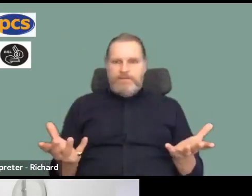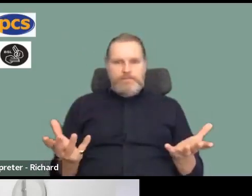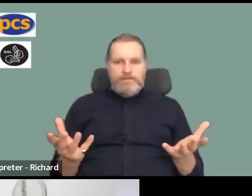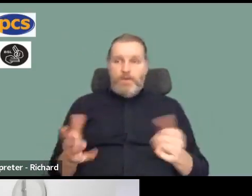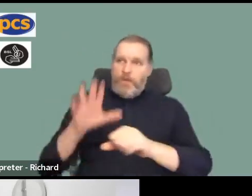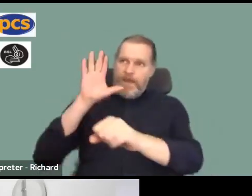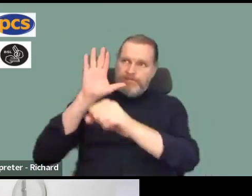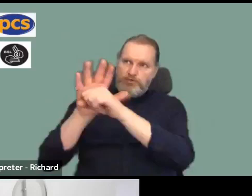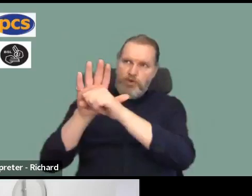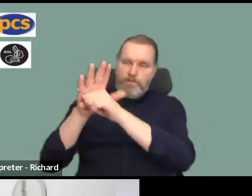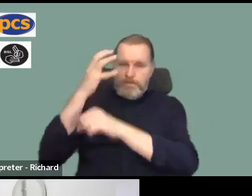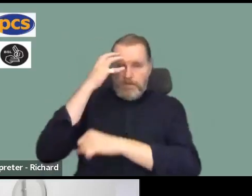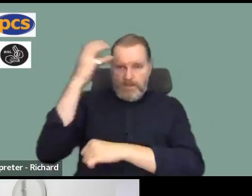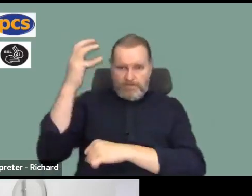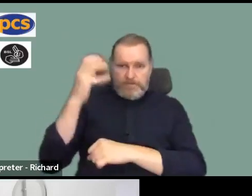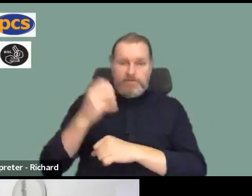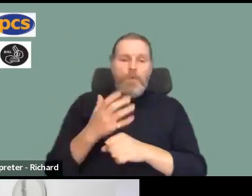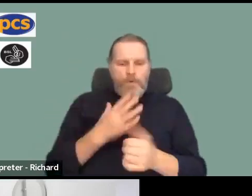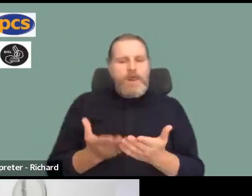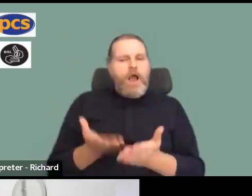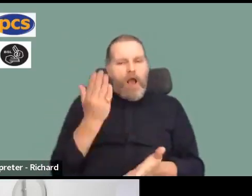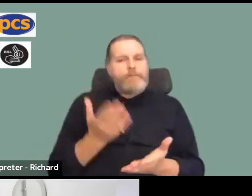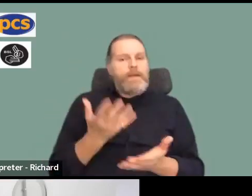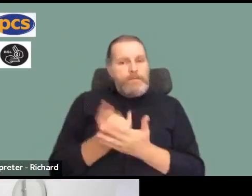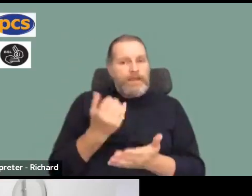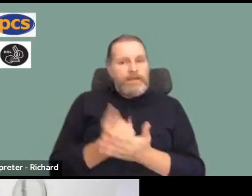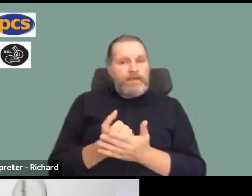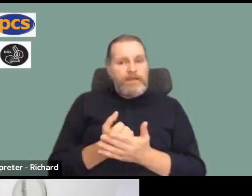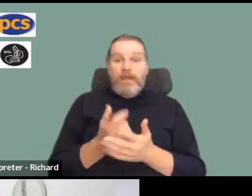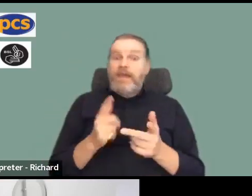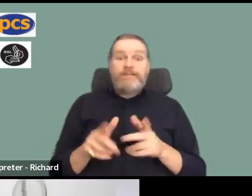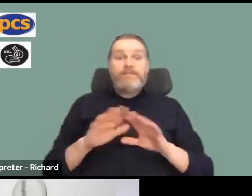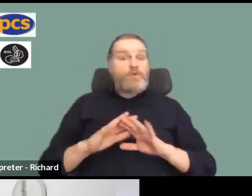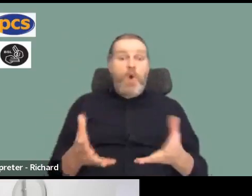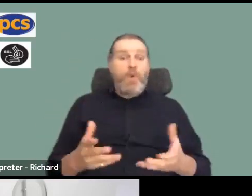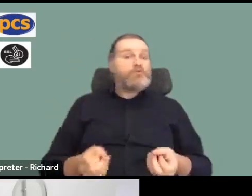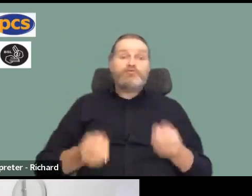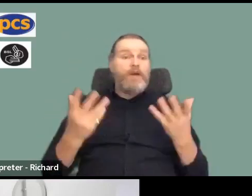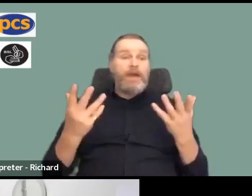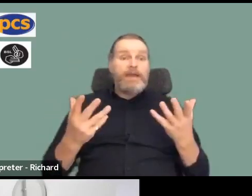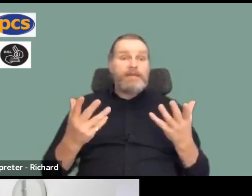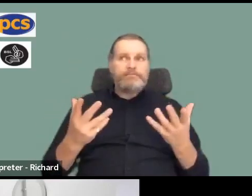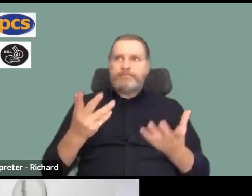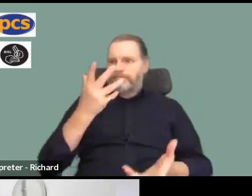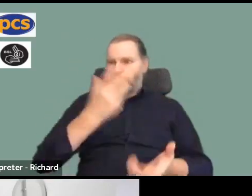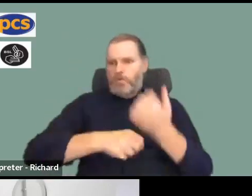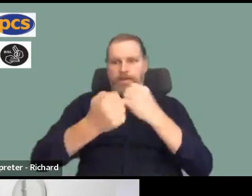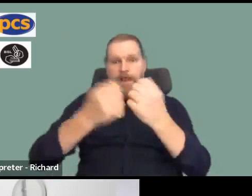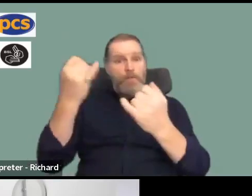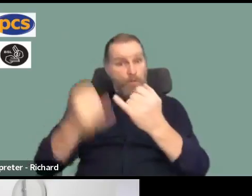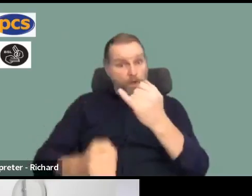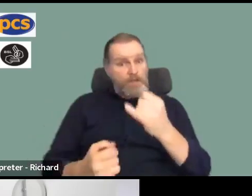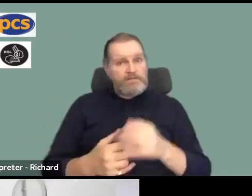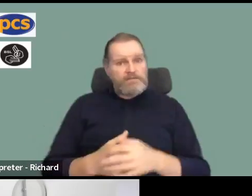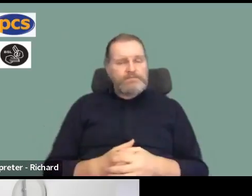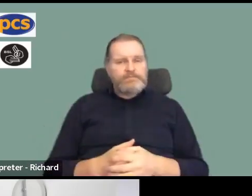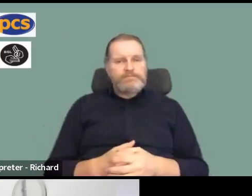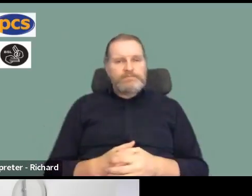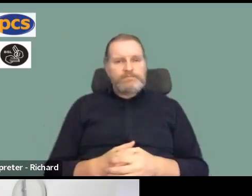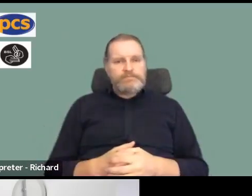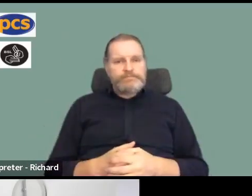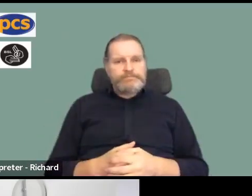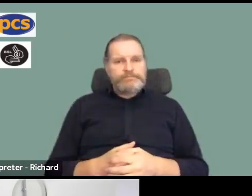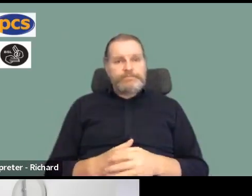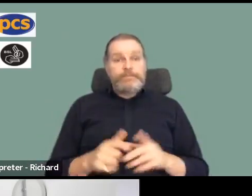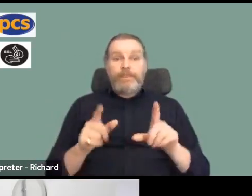them, things are going to get so much worse for so many more people. However, I also want to reassure people, because we